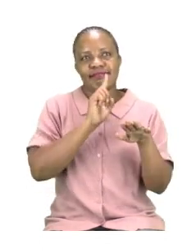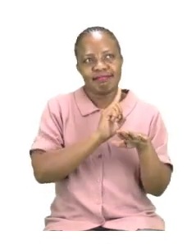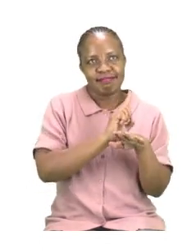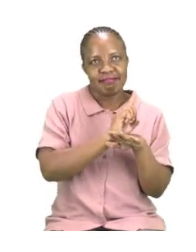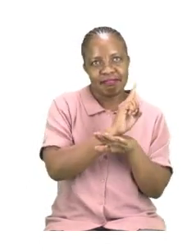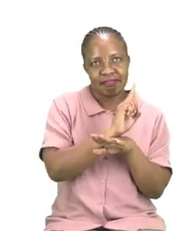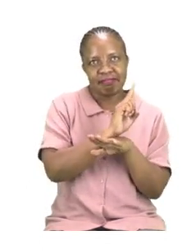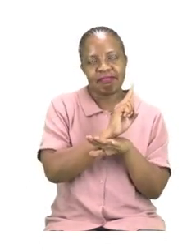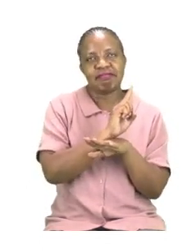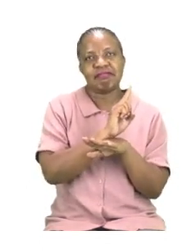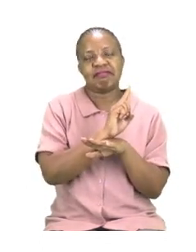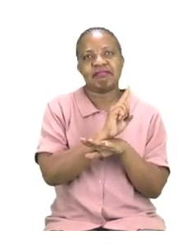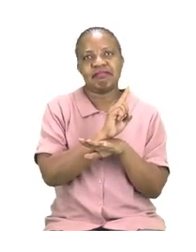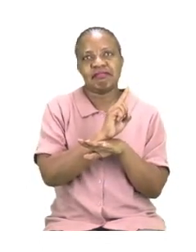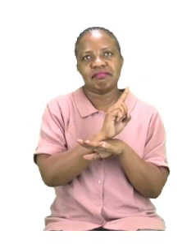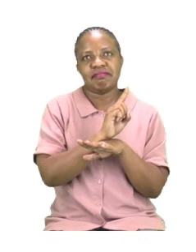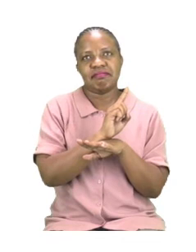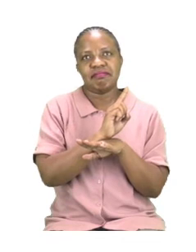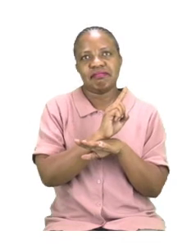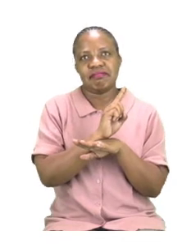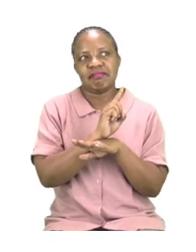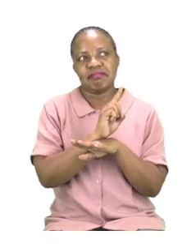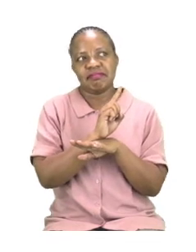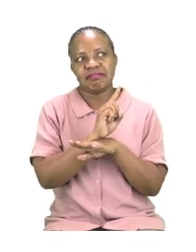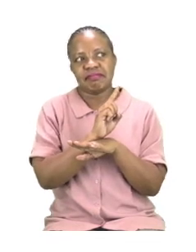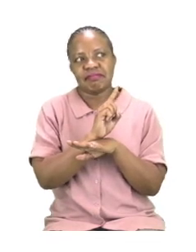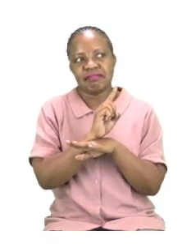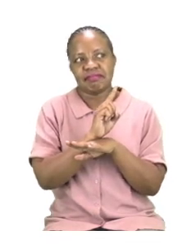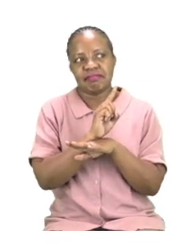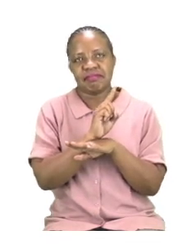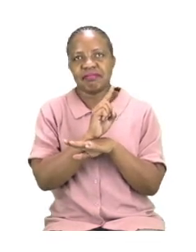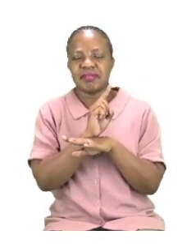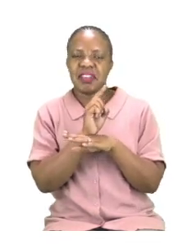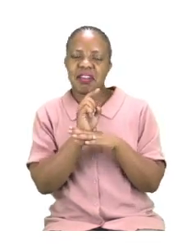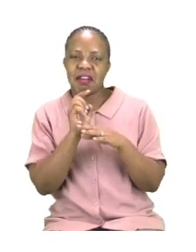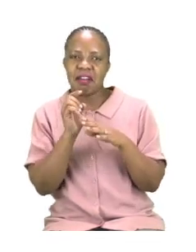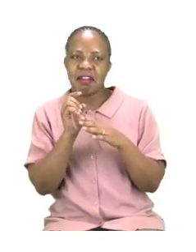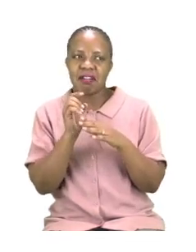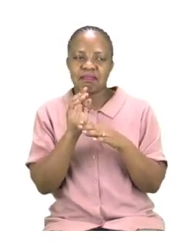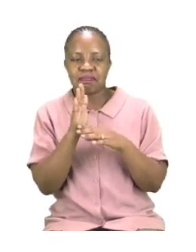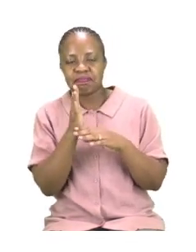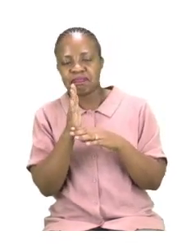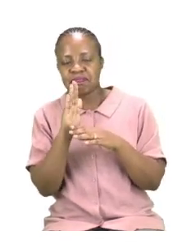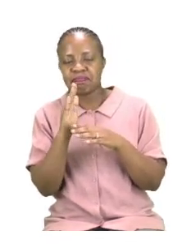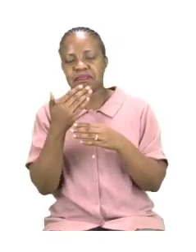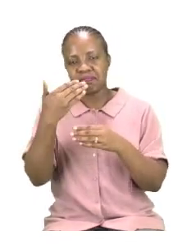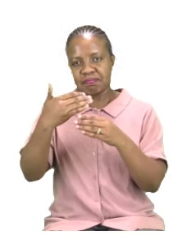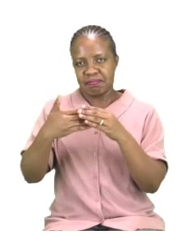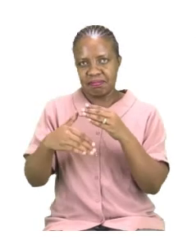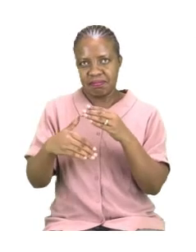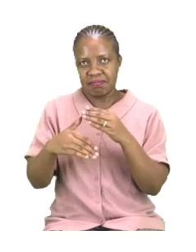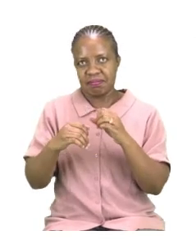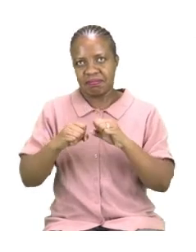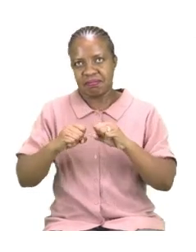which means it's not that light. So you are going to do number 1. Number 2 is saying write